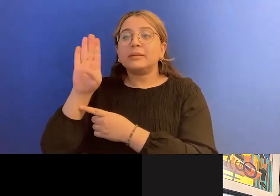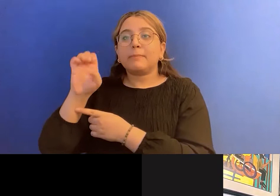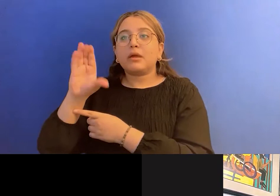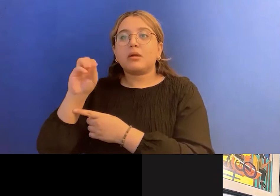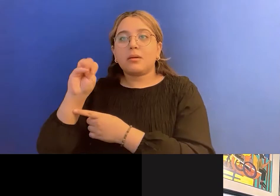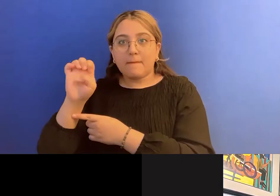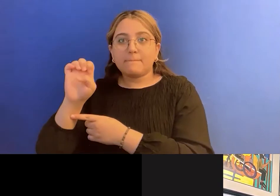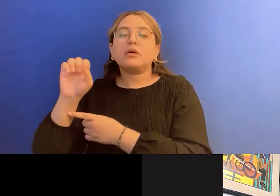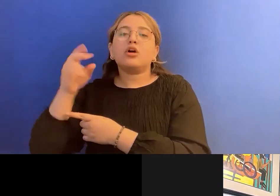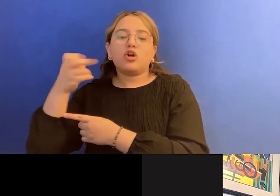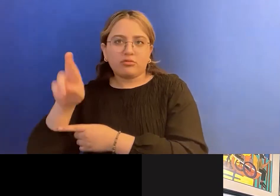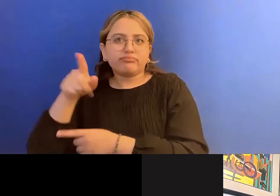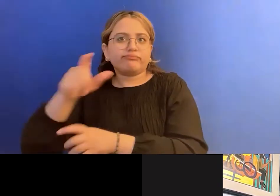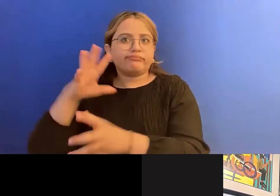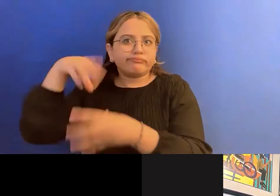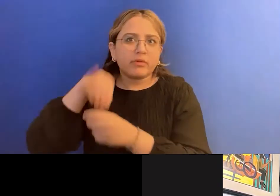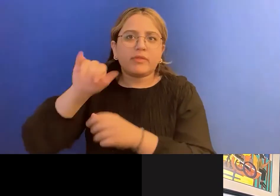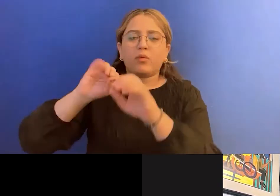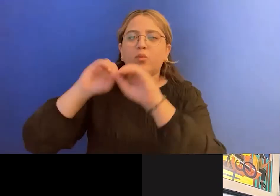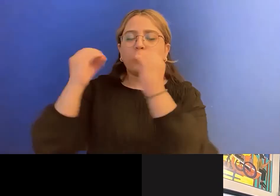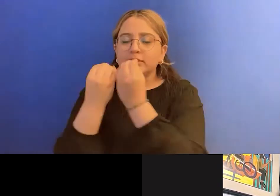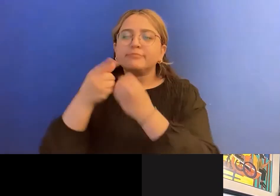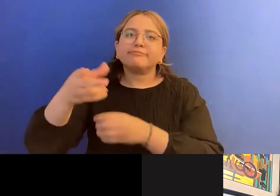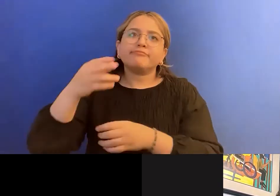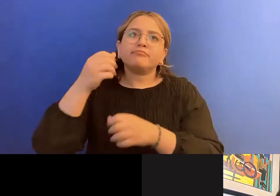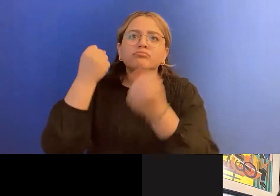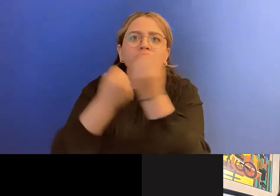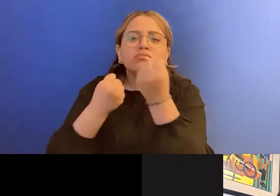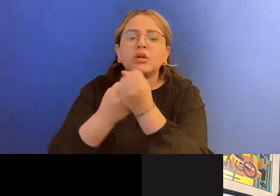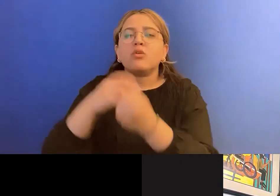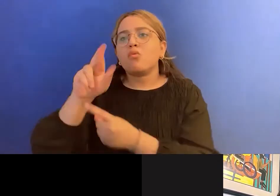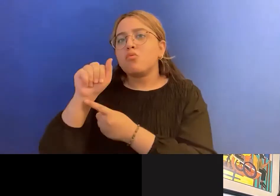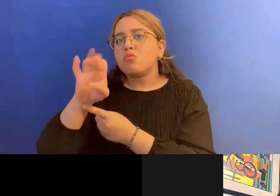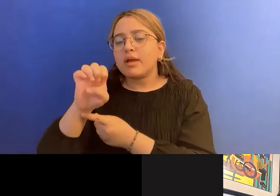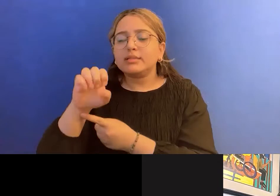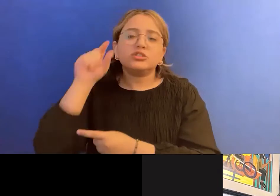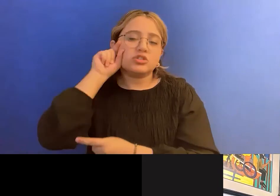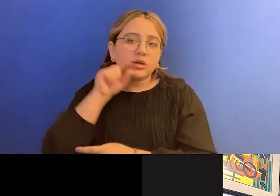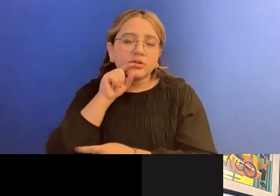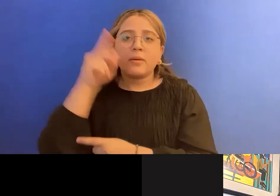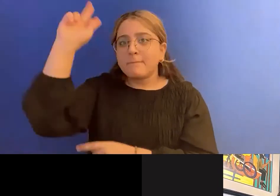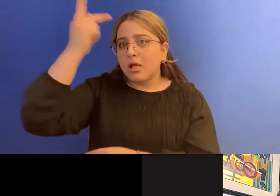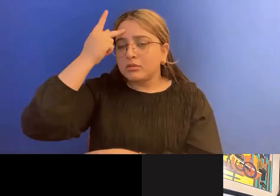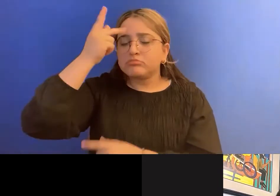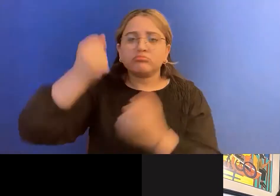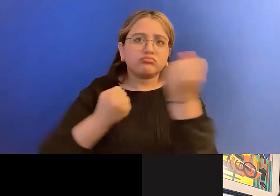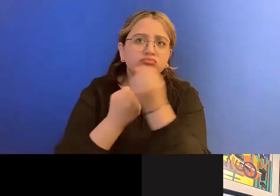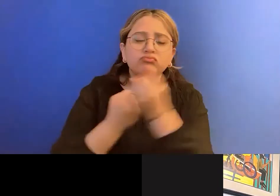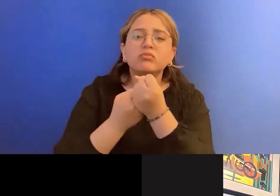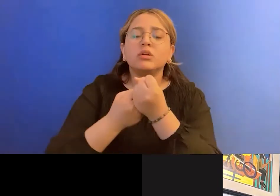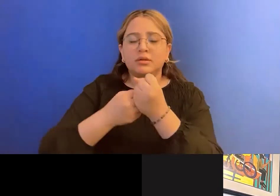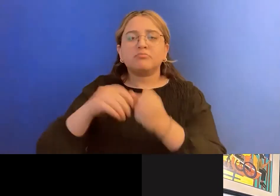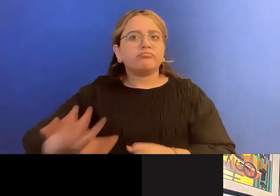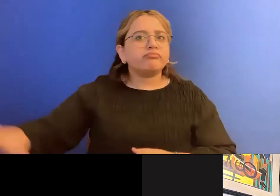activism, race and gender politics. As a fat non-binary South Asian born in Southeast Asia,